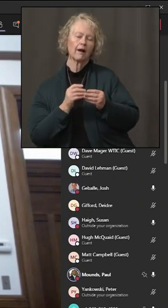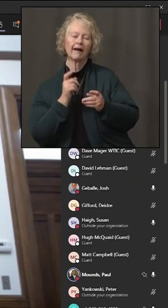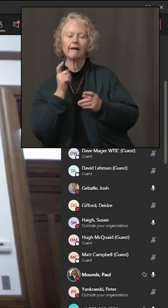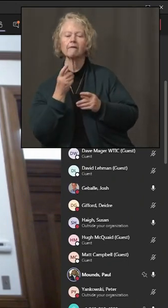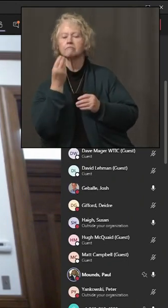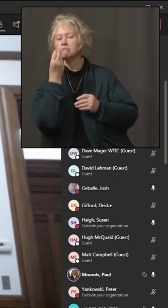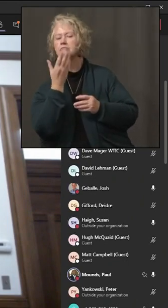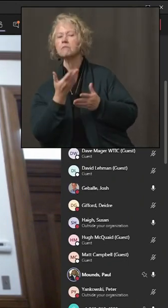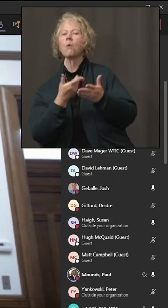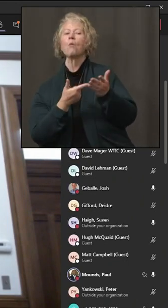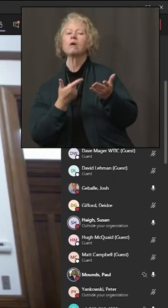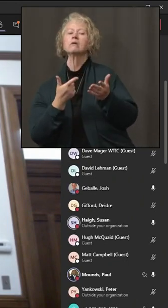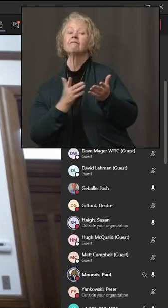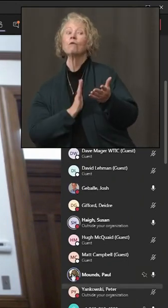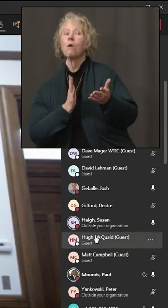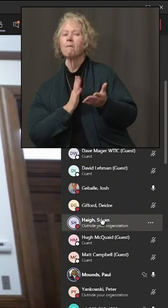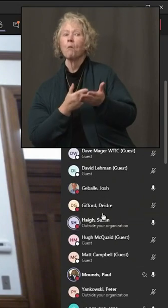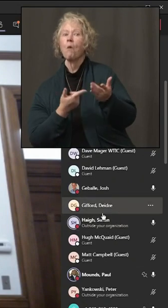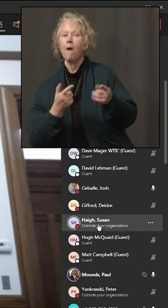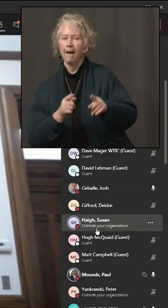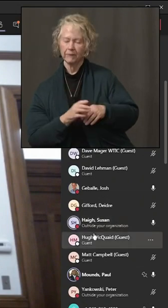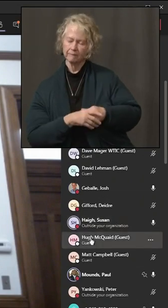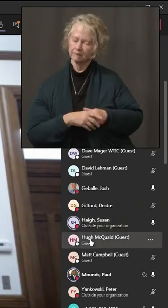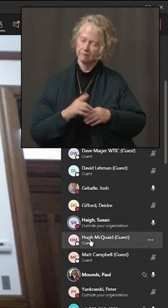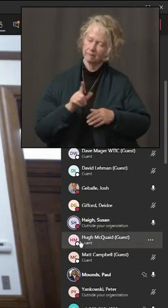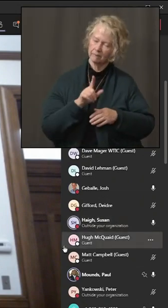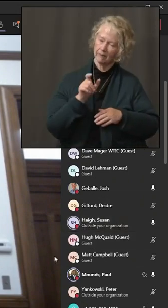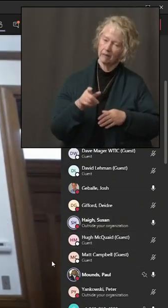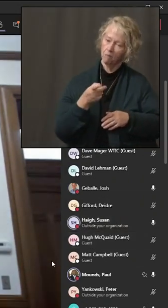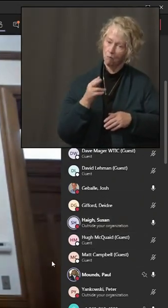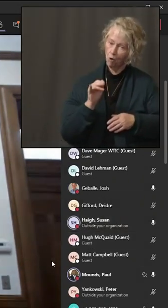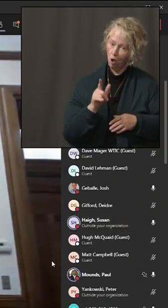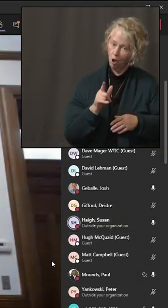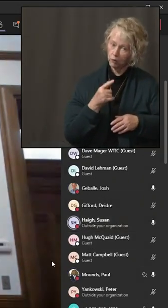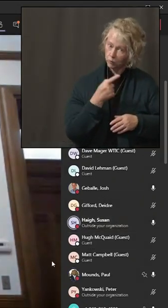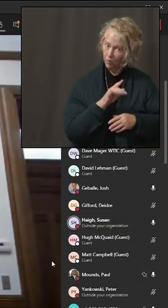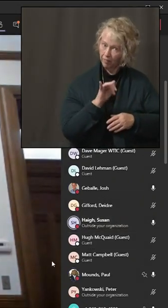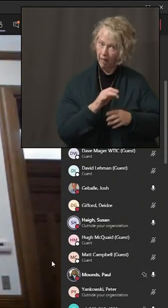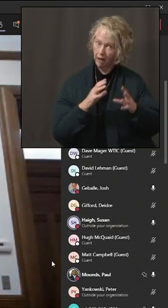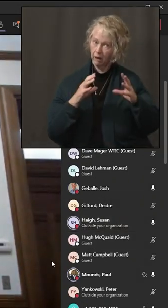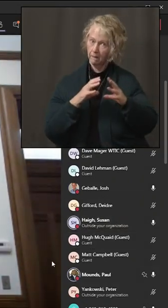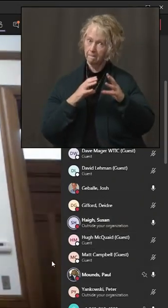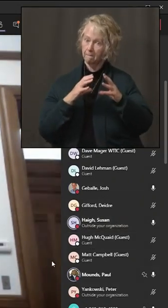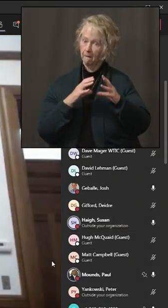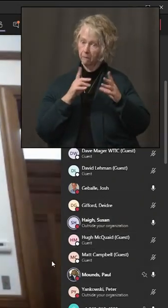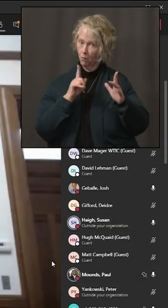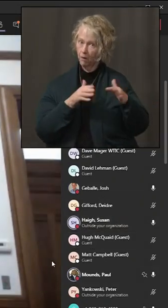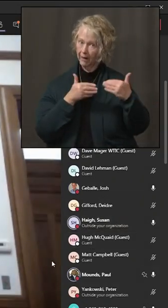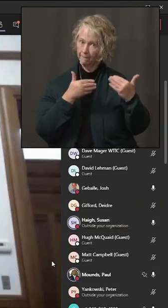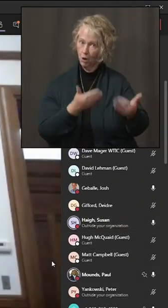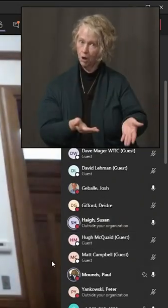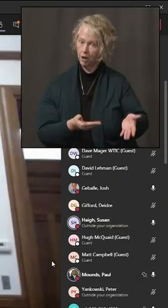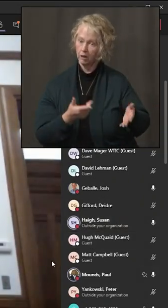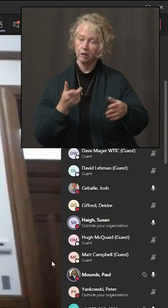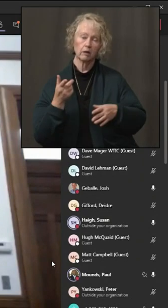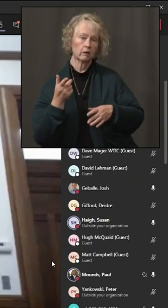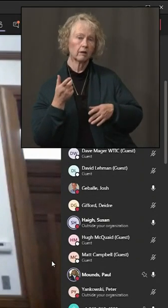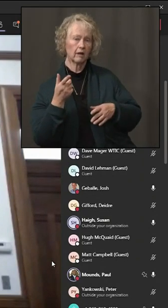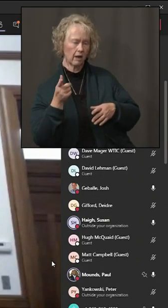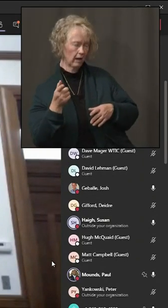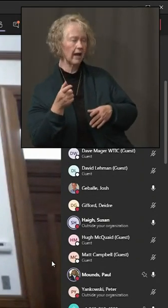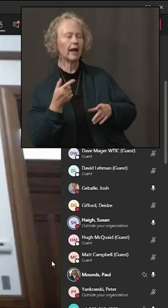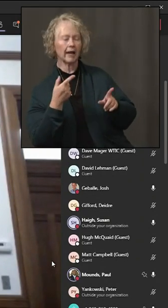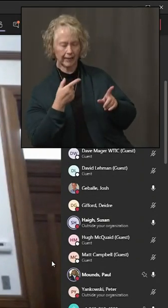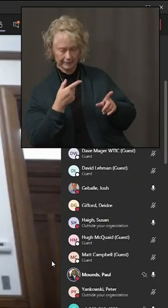in the coming day. So, Paul, the bubble is going to move forward? No plans to change? as the